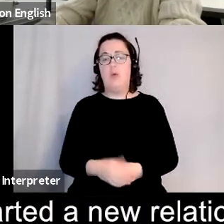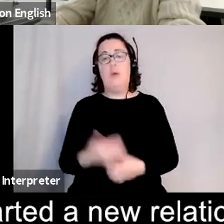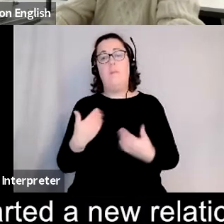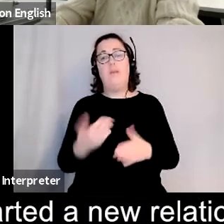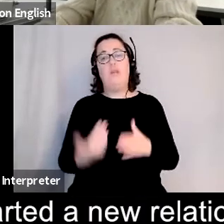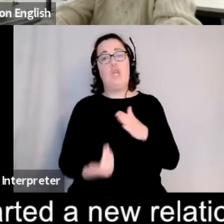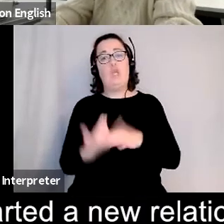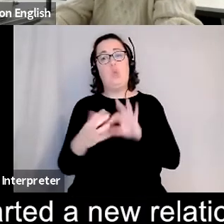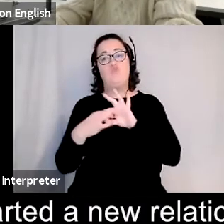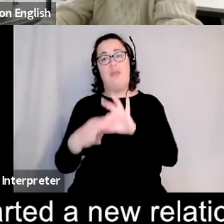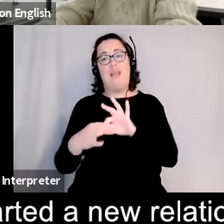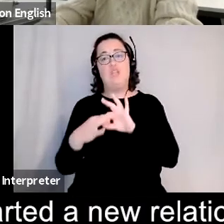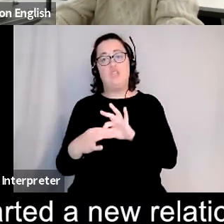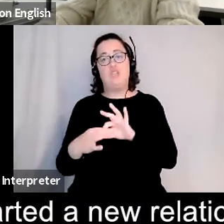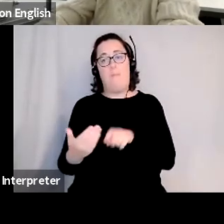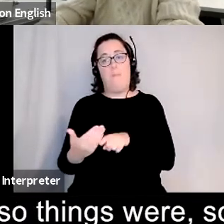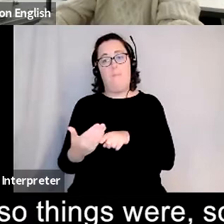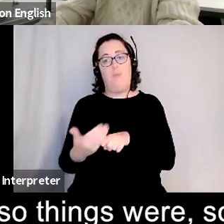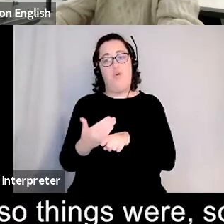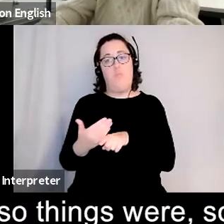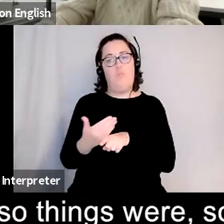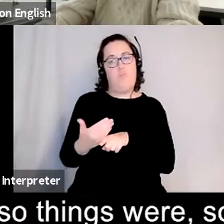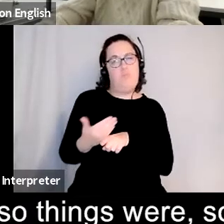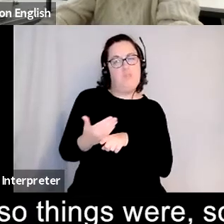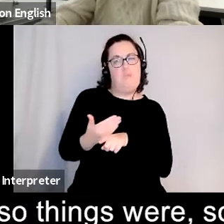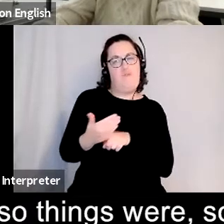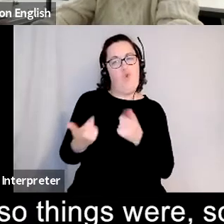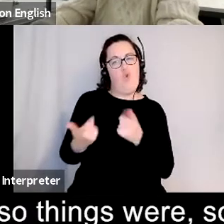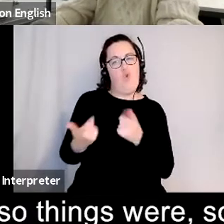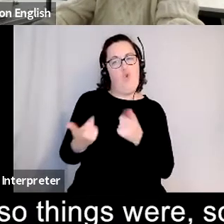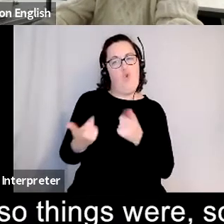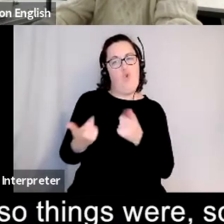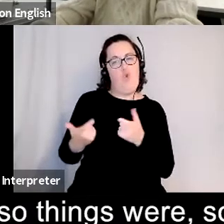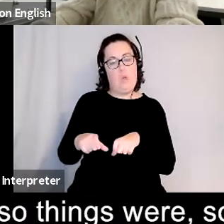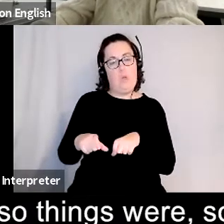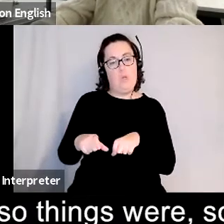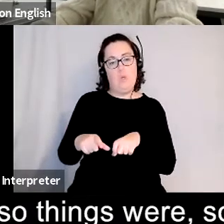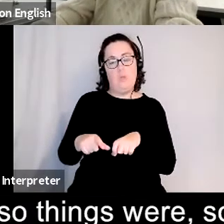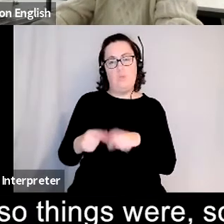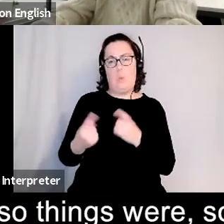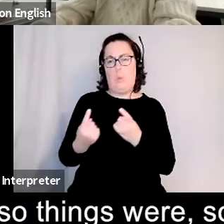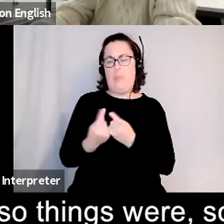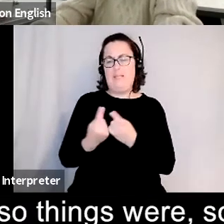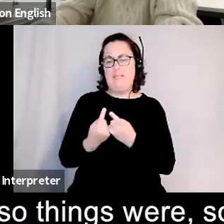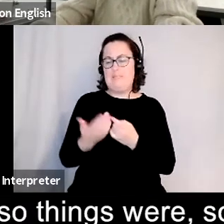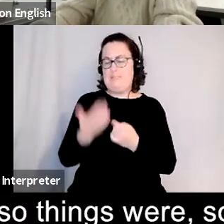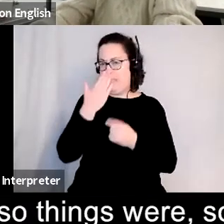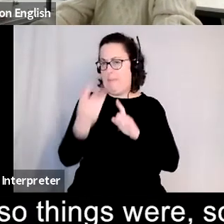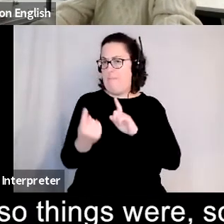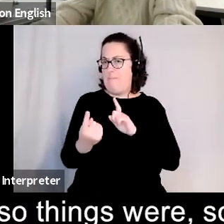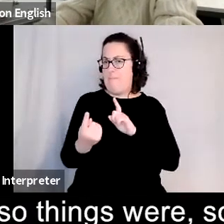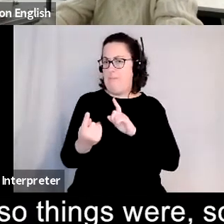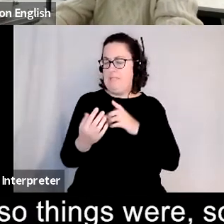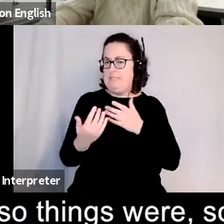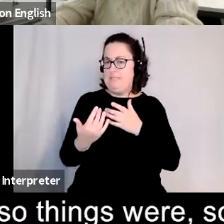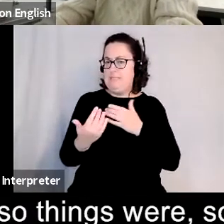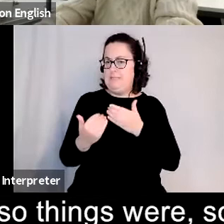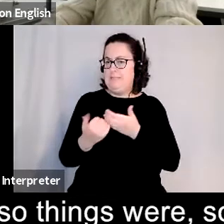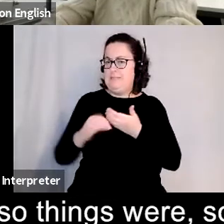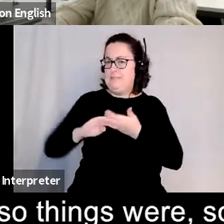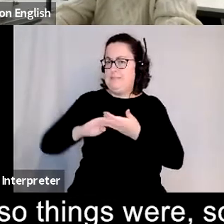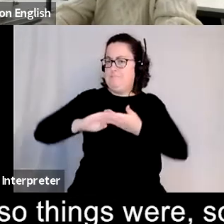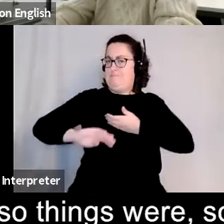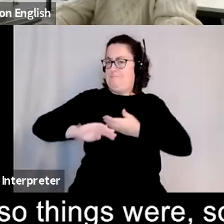relationship at the beginning of lockdown or a few weeks before so things were sort of very close or very far i kept writing um